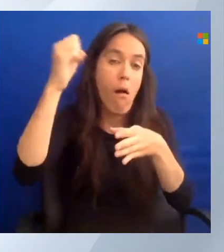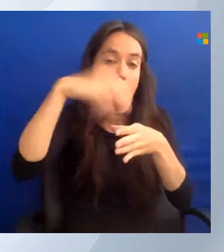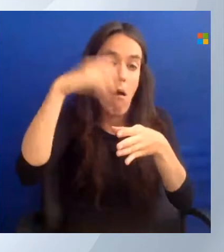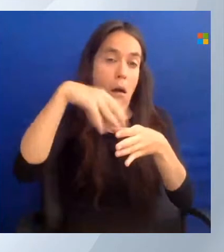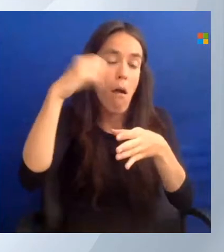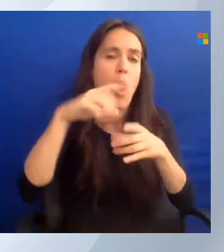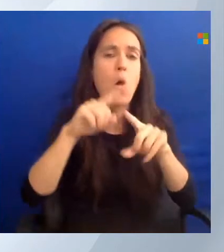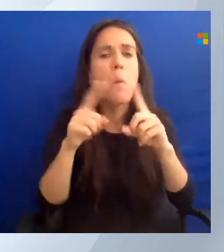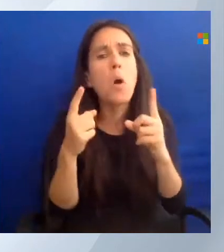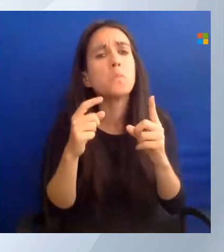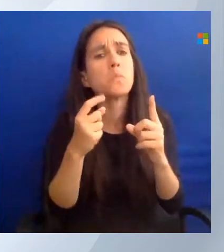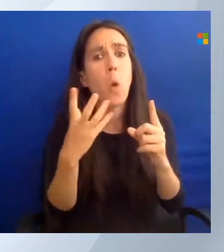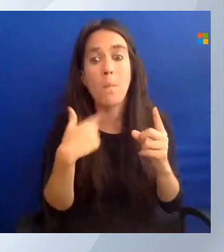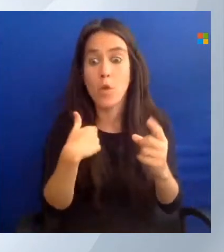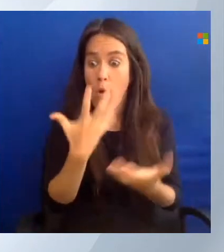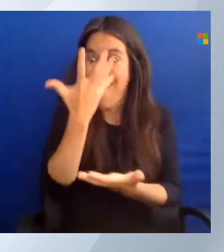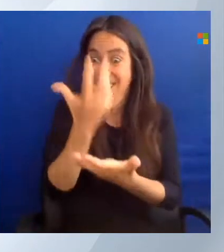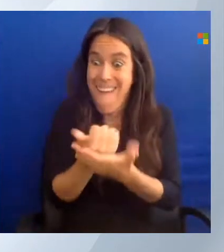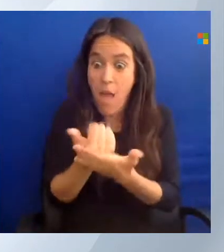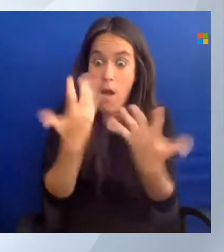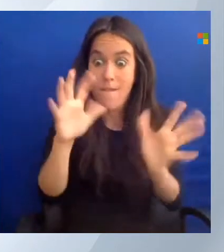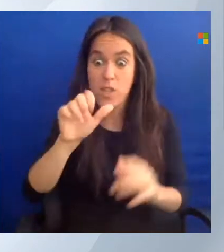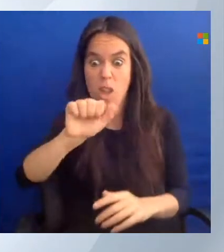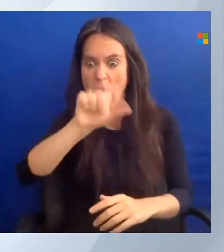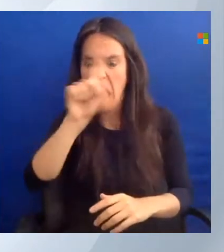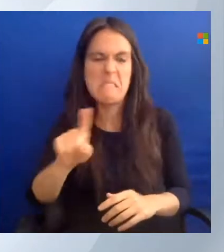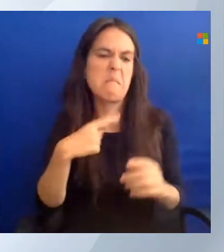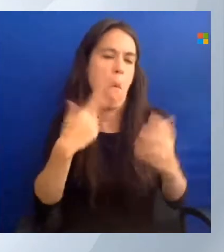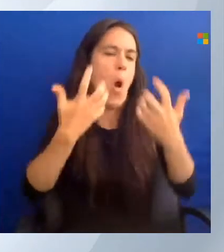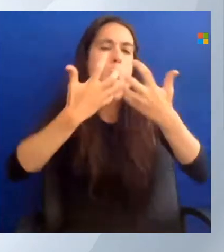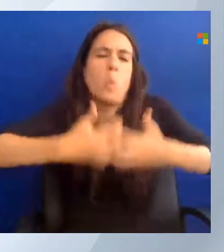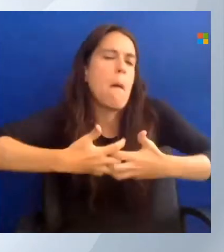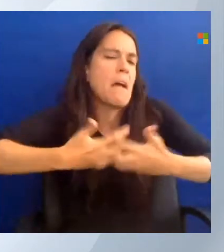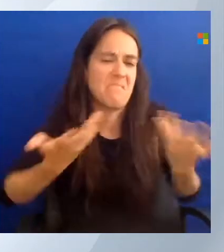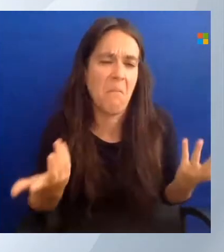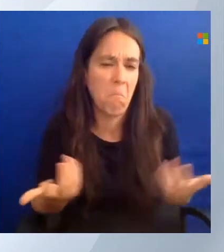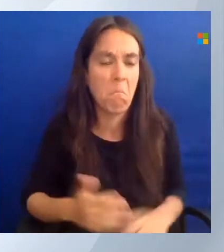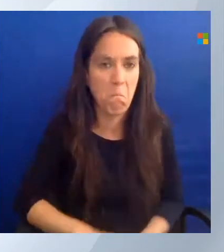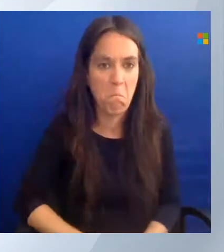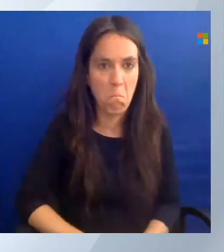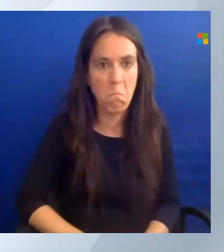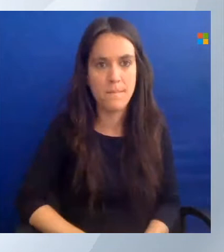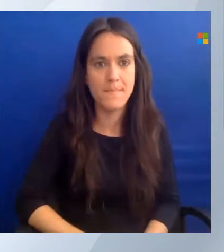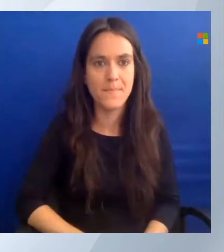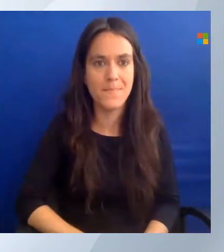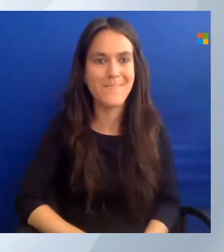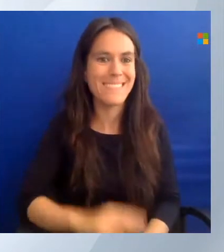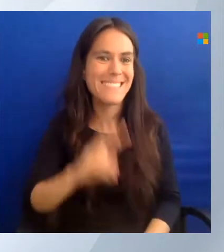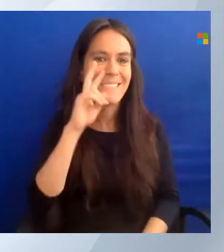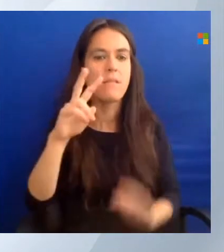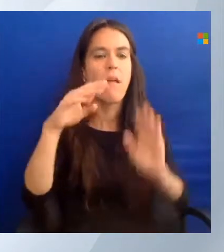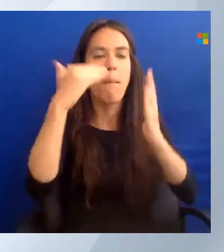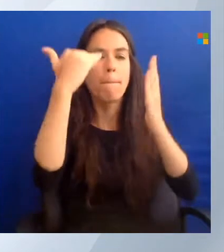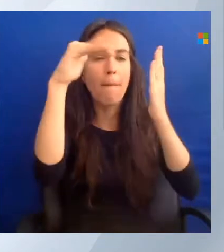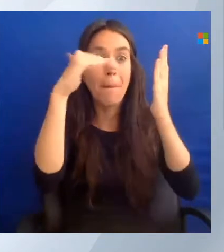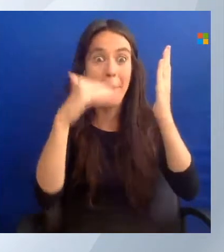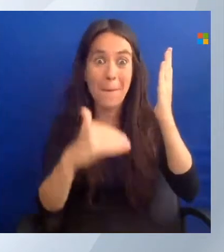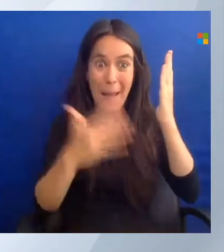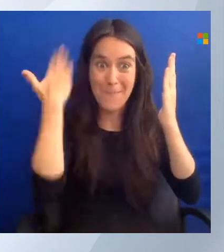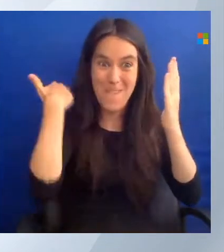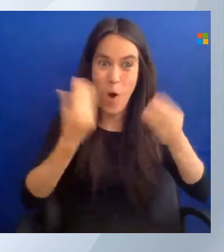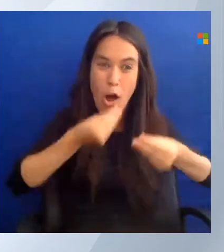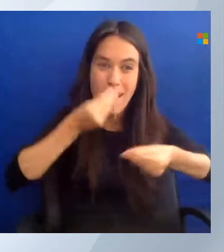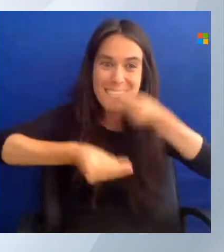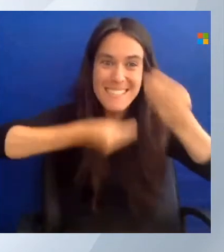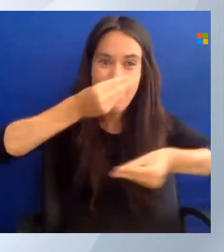if you install the AZ module. And these are those categories that I was talking about. You see compute over here.